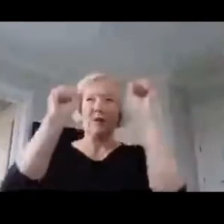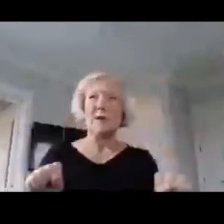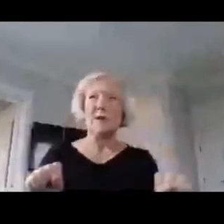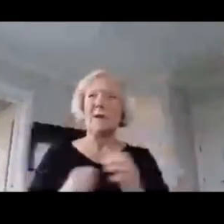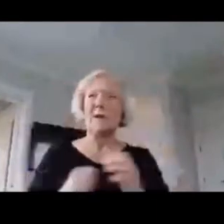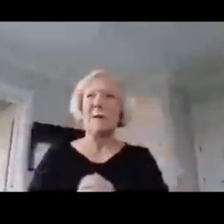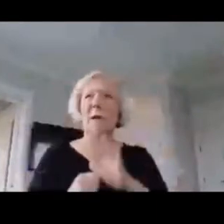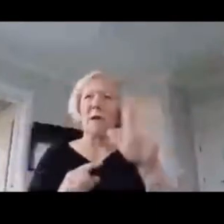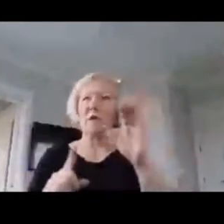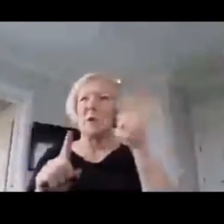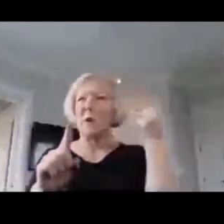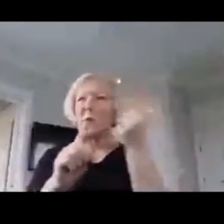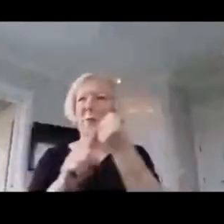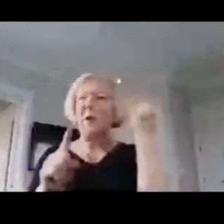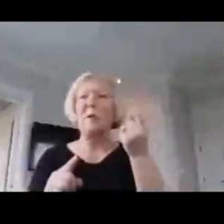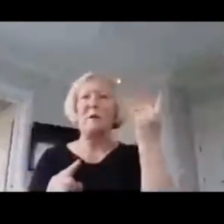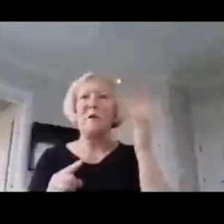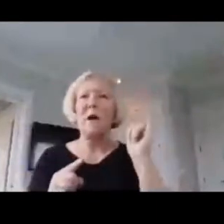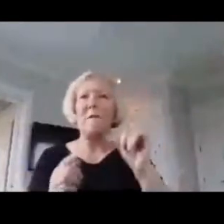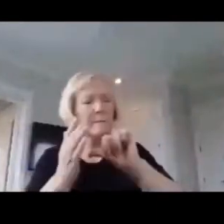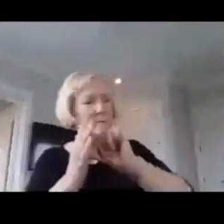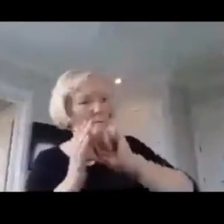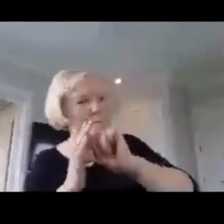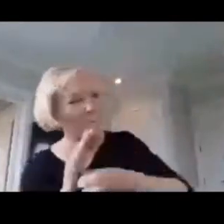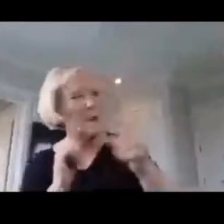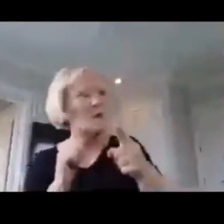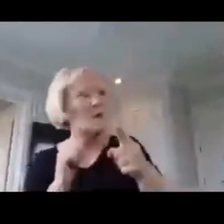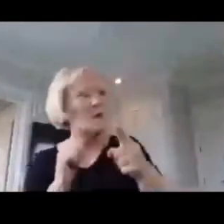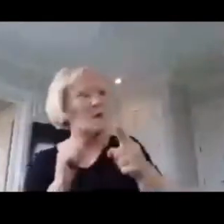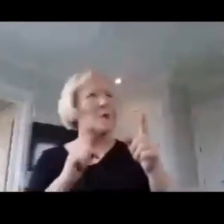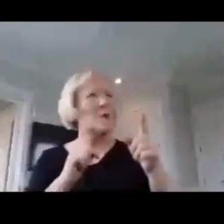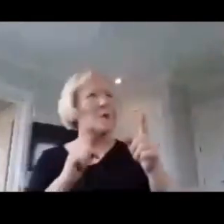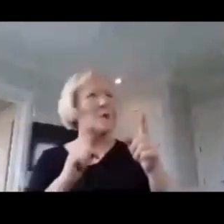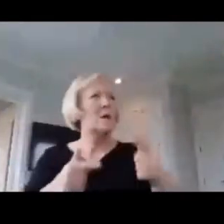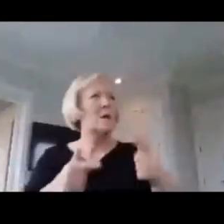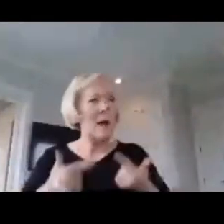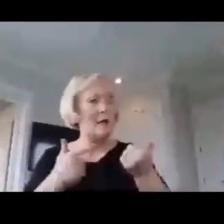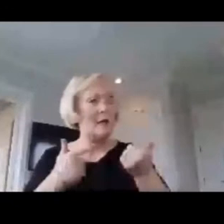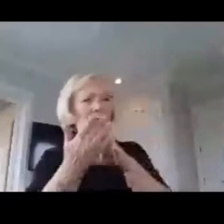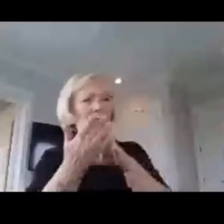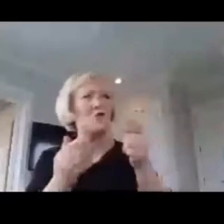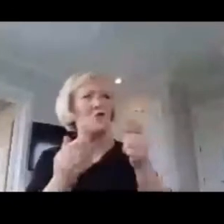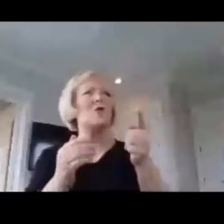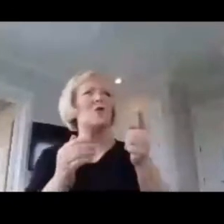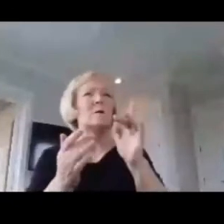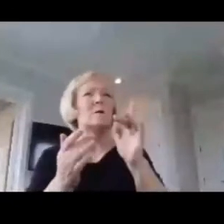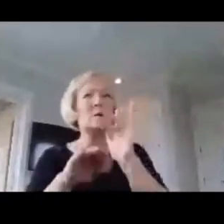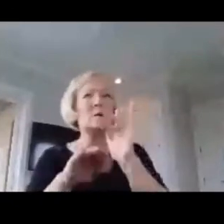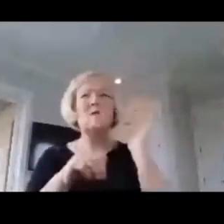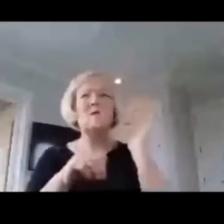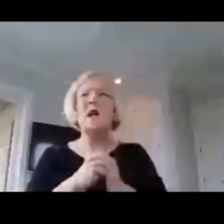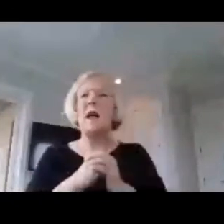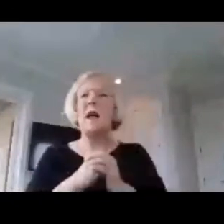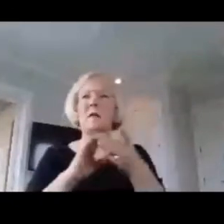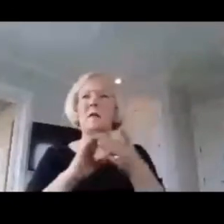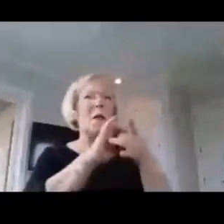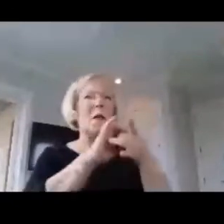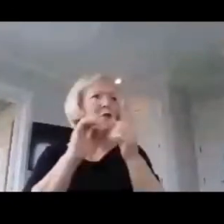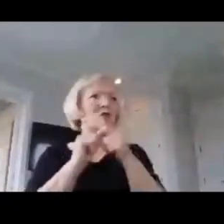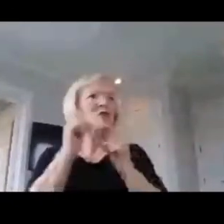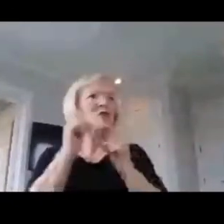be forever etched into the lives you touch, by the relationships you build, and the opportunities you create.